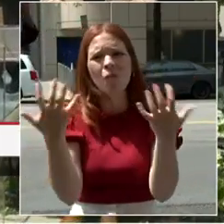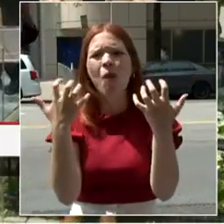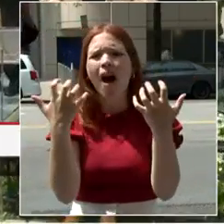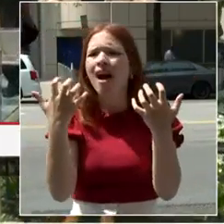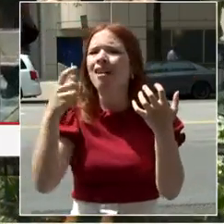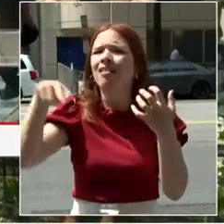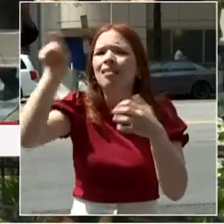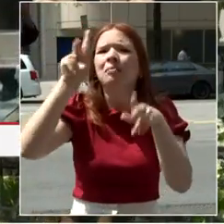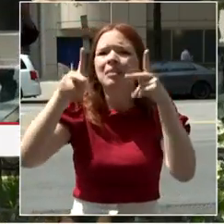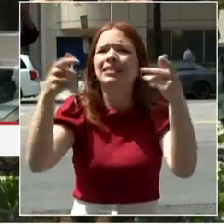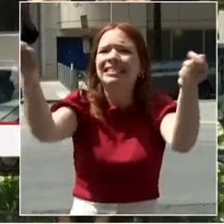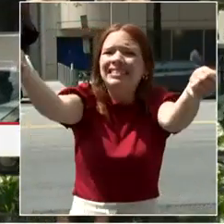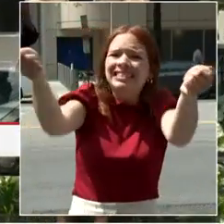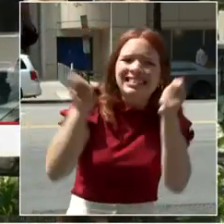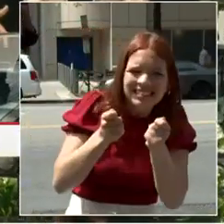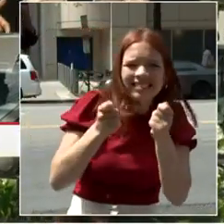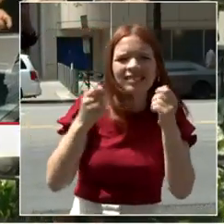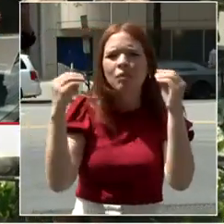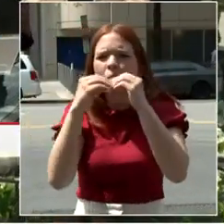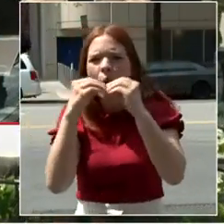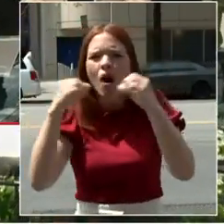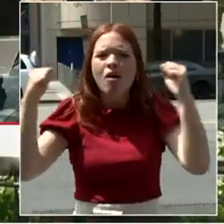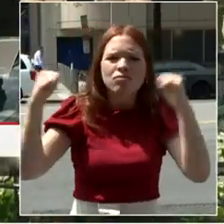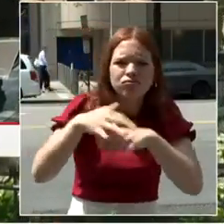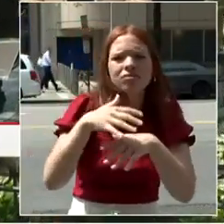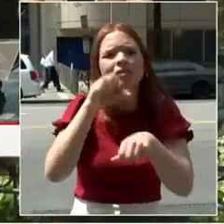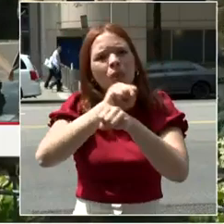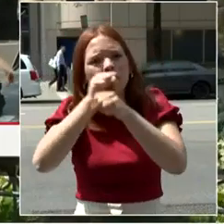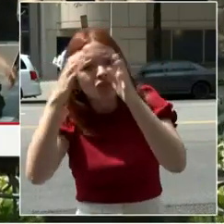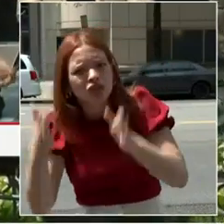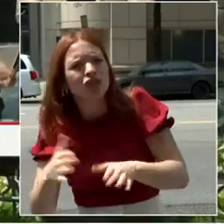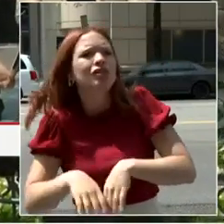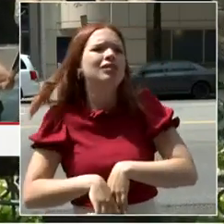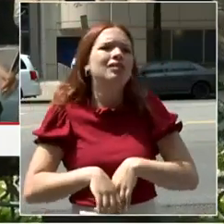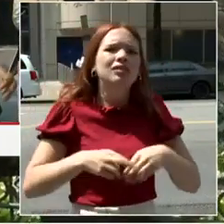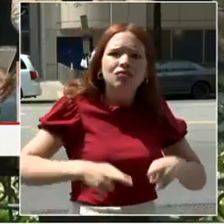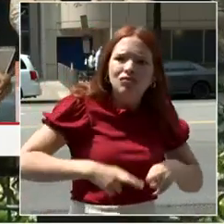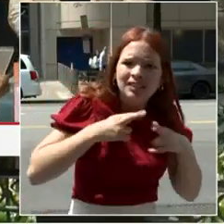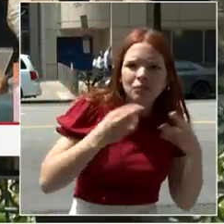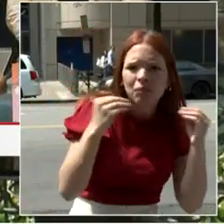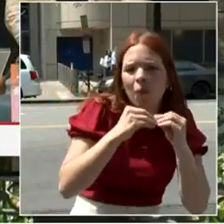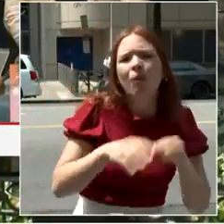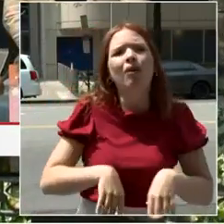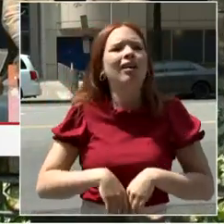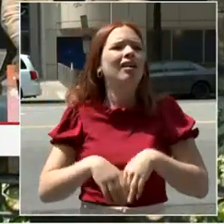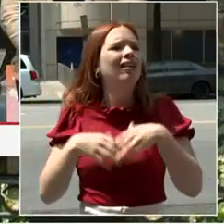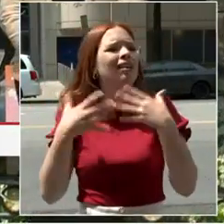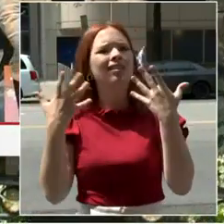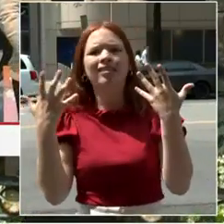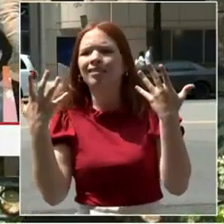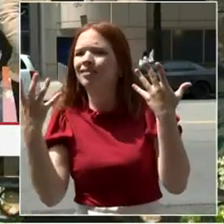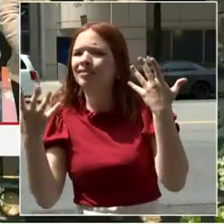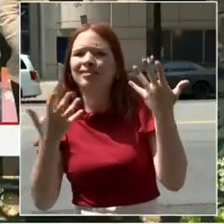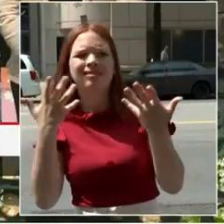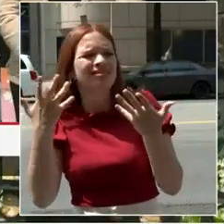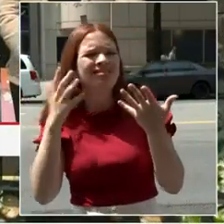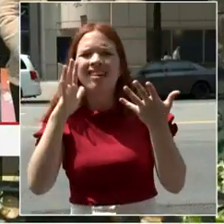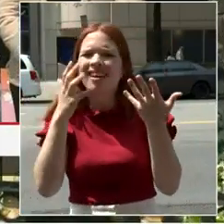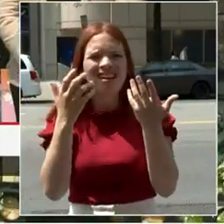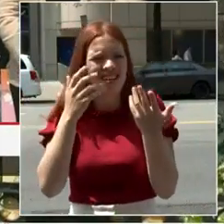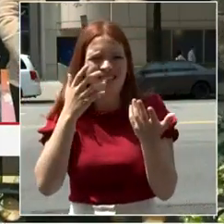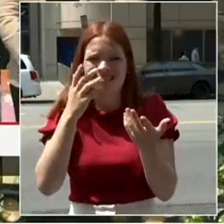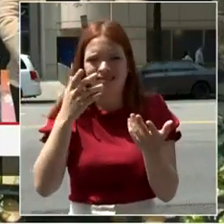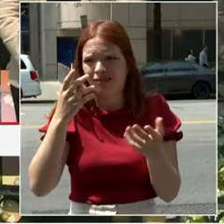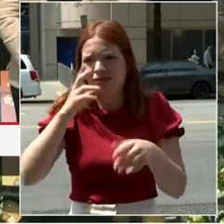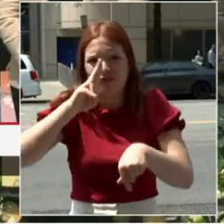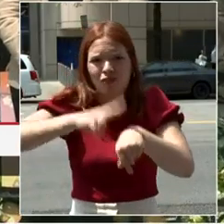happiness of the workers who are putting in efforts to make our city a place that everybody wants to live, work and play. And it's the